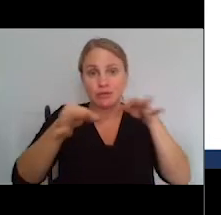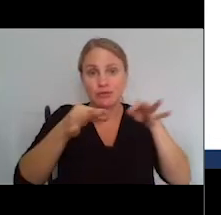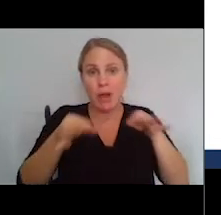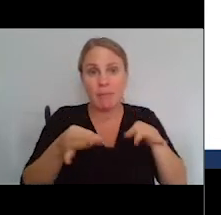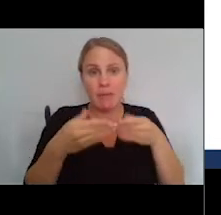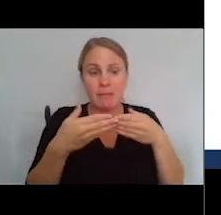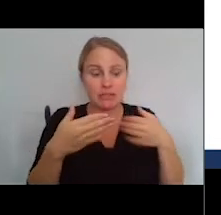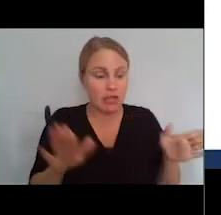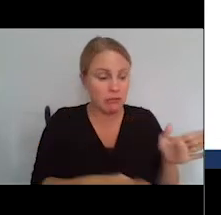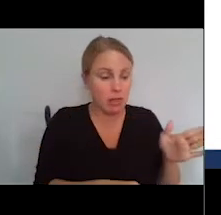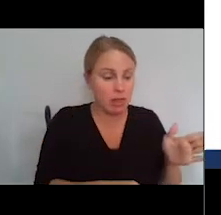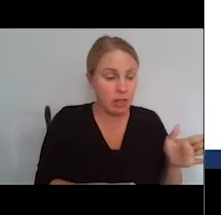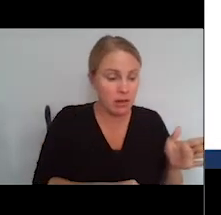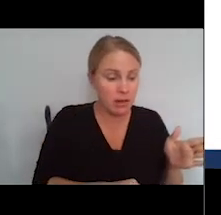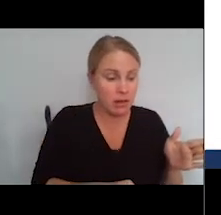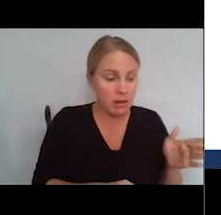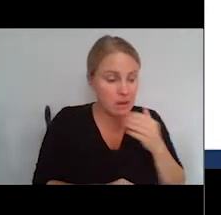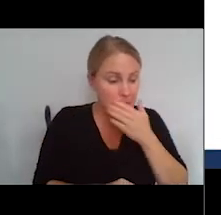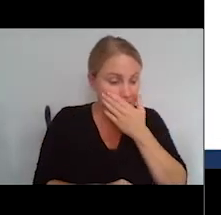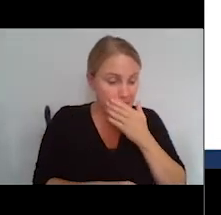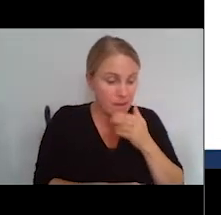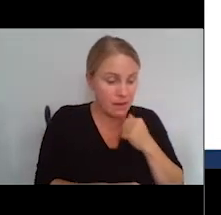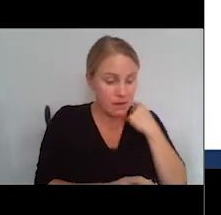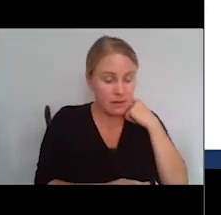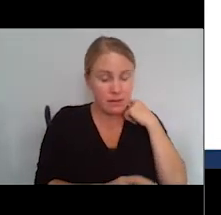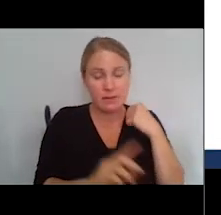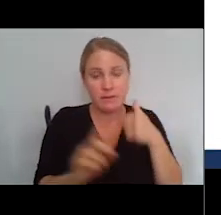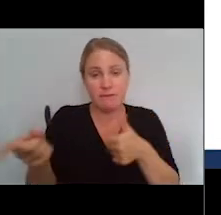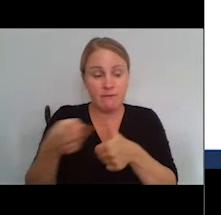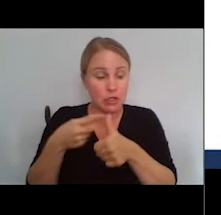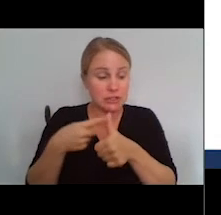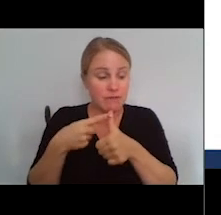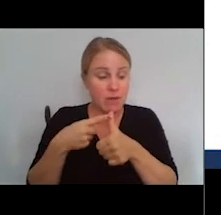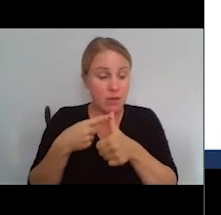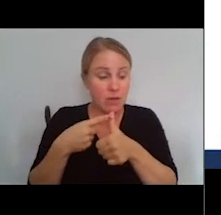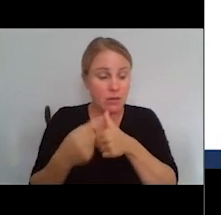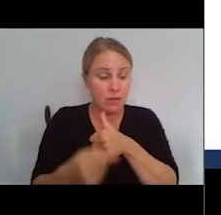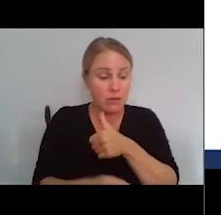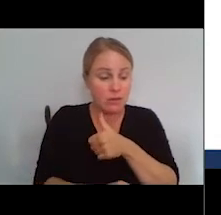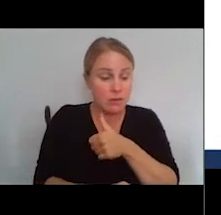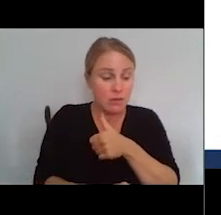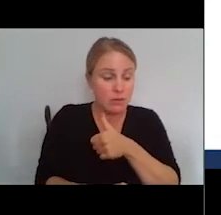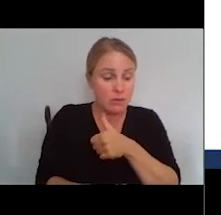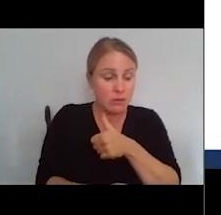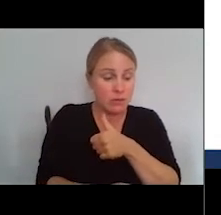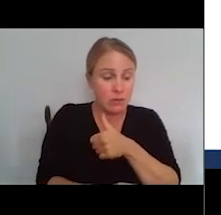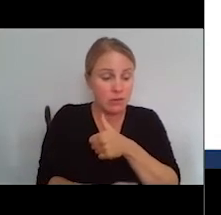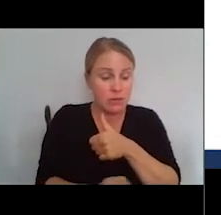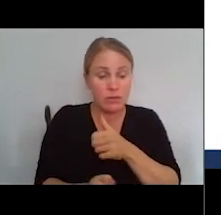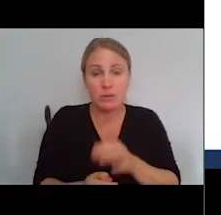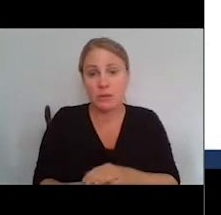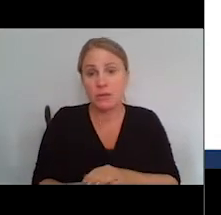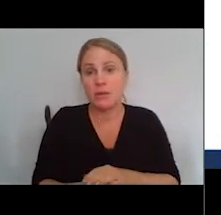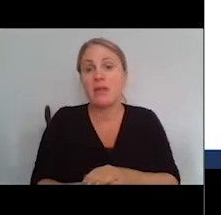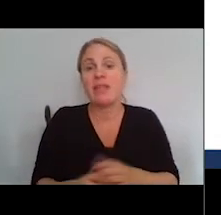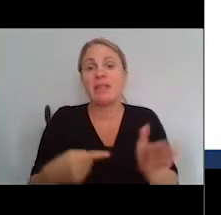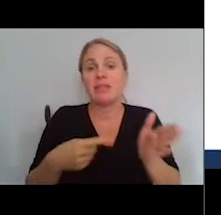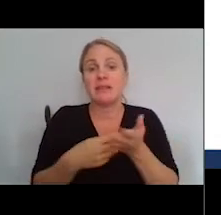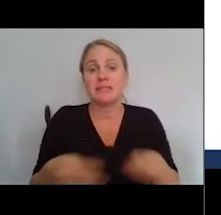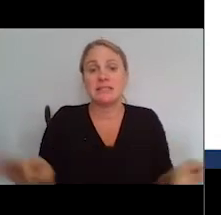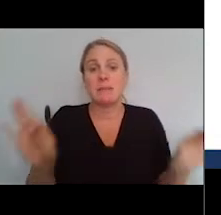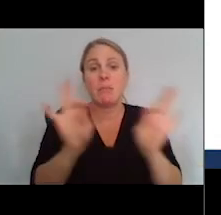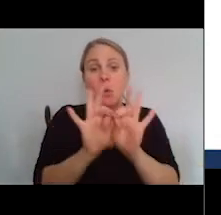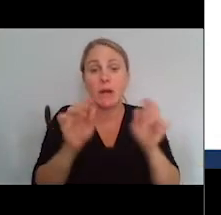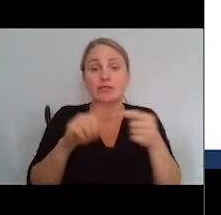really don't have time to look at all of them. First of all, ensuring optimal care for the underserved. This is very important to